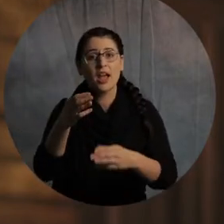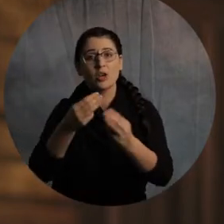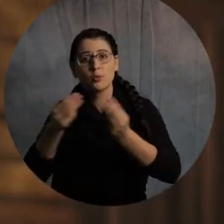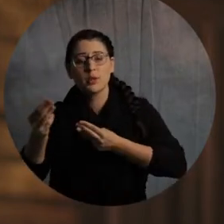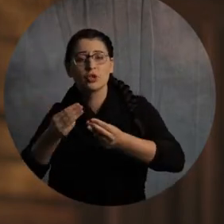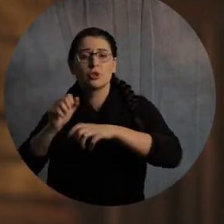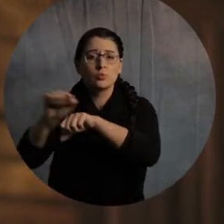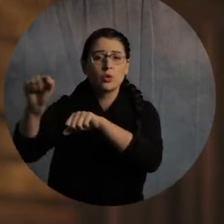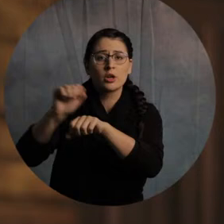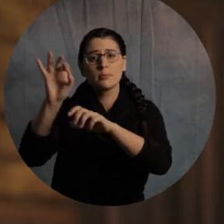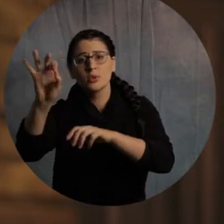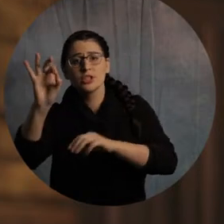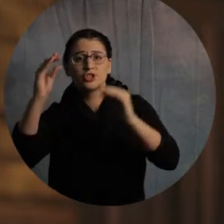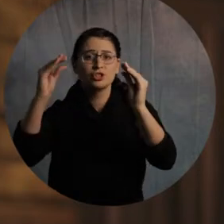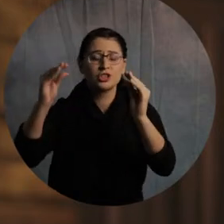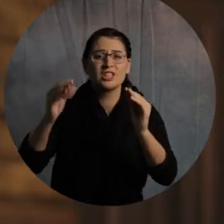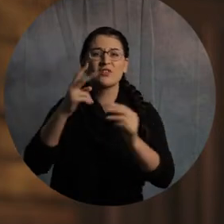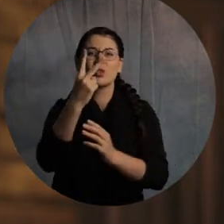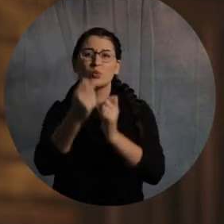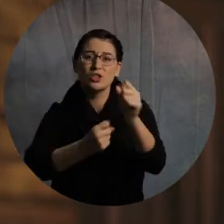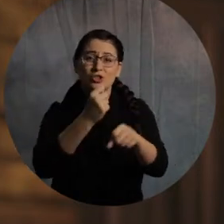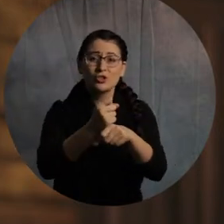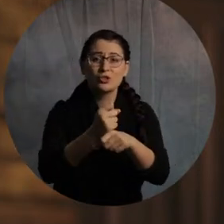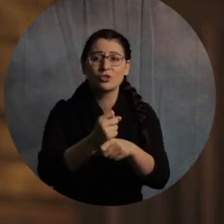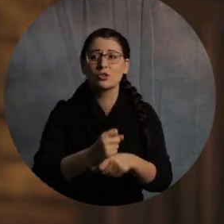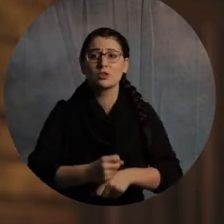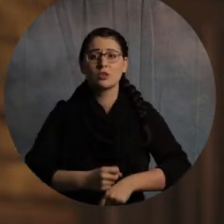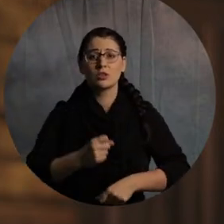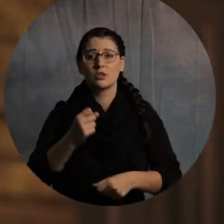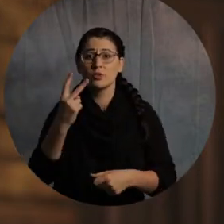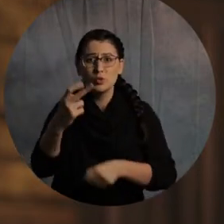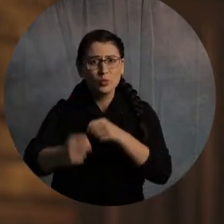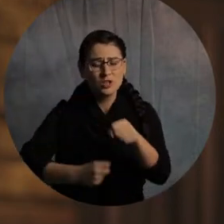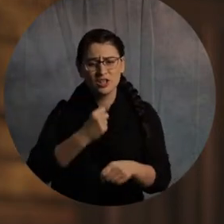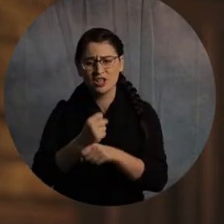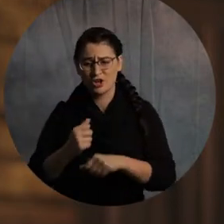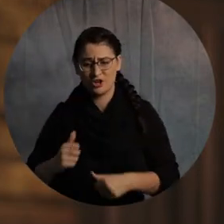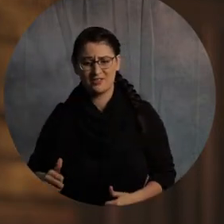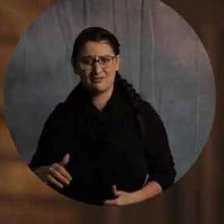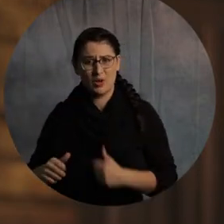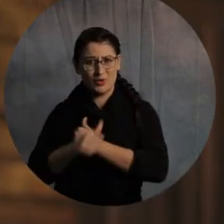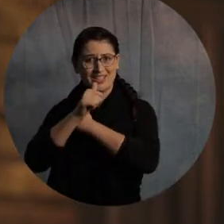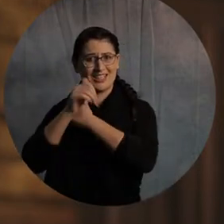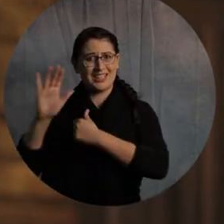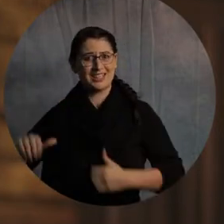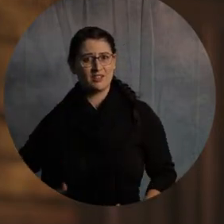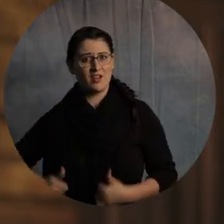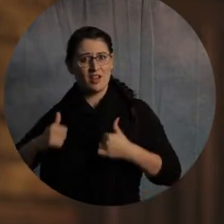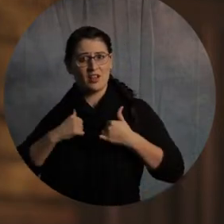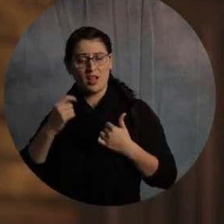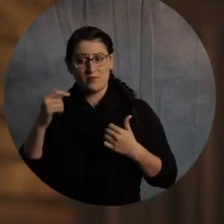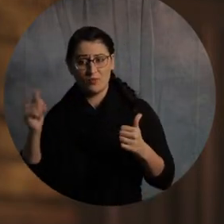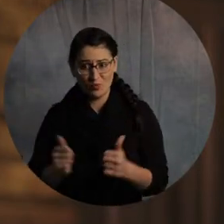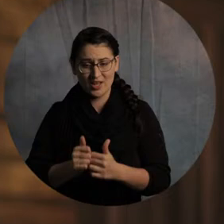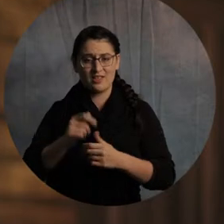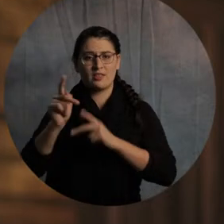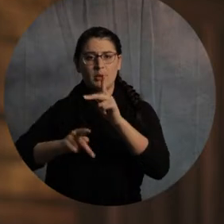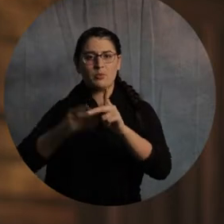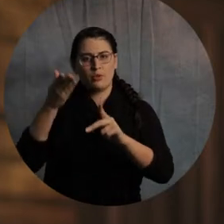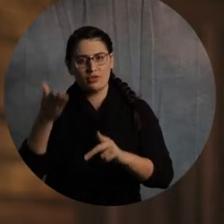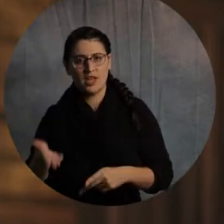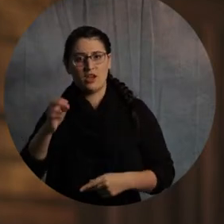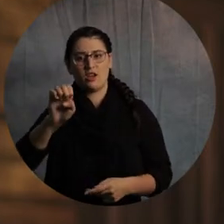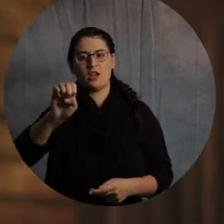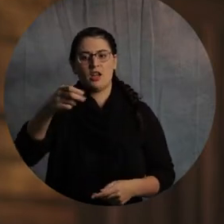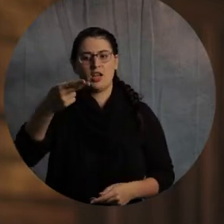for two years preaching, teaching, literally putting his life on the line with these other people in Ephesus, so as he's going to